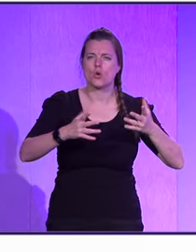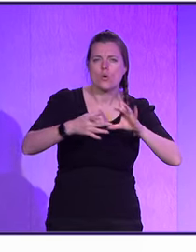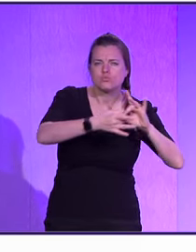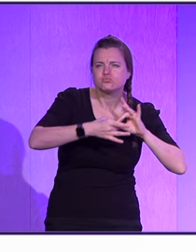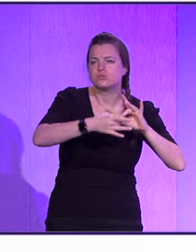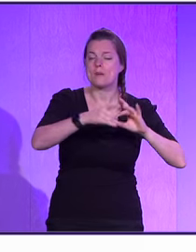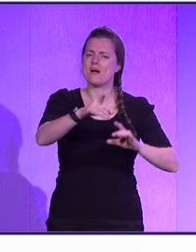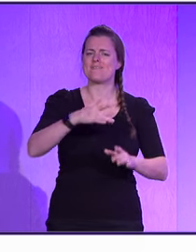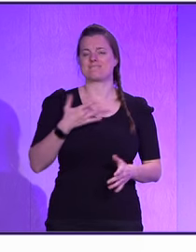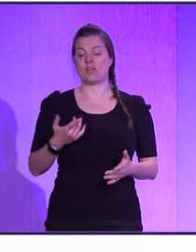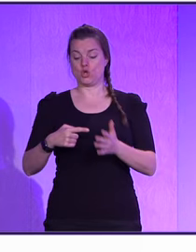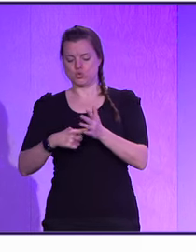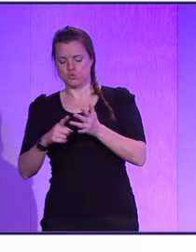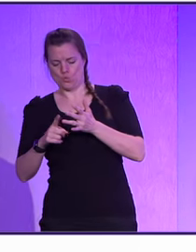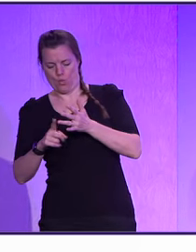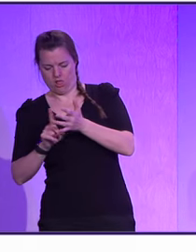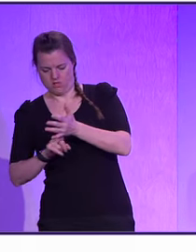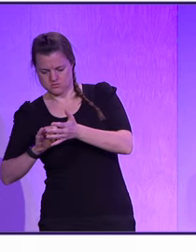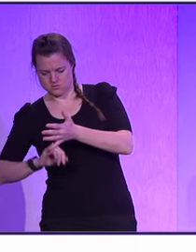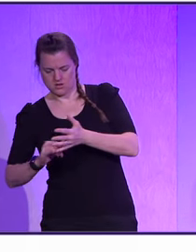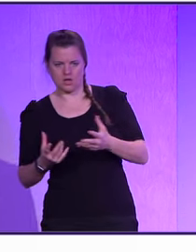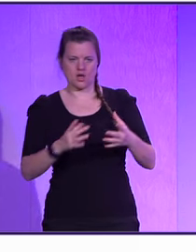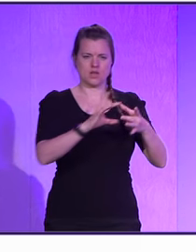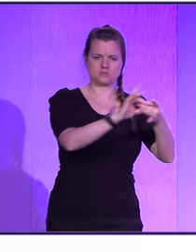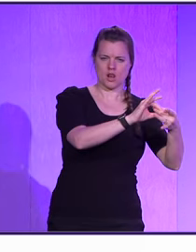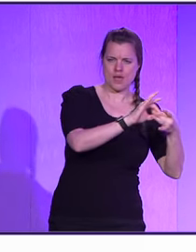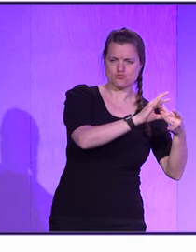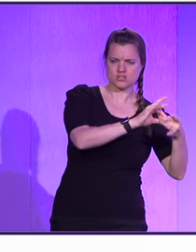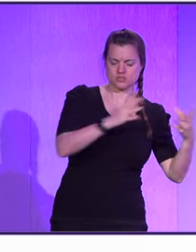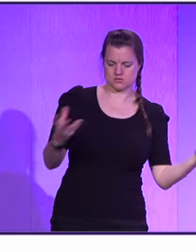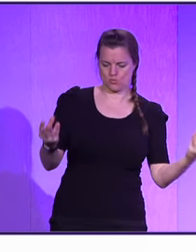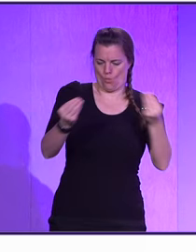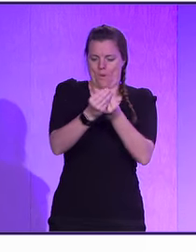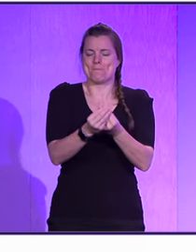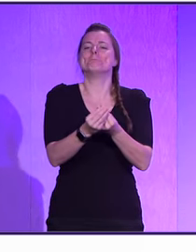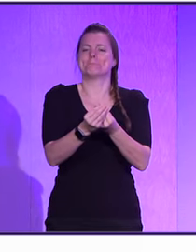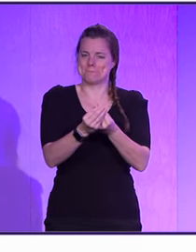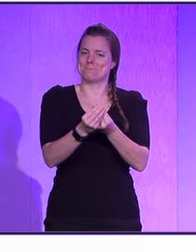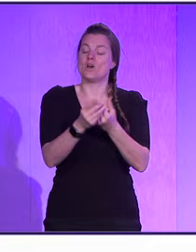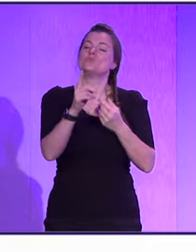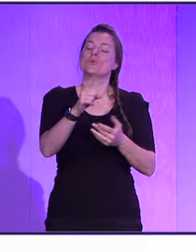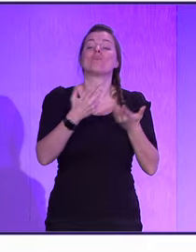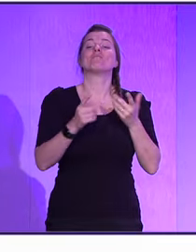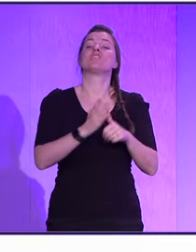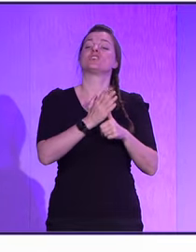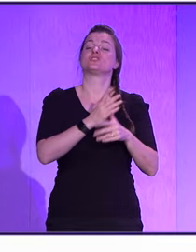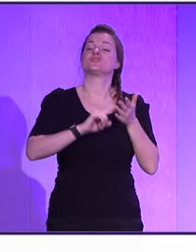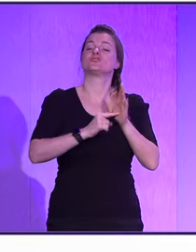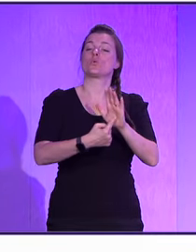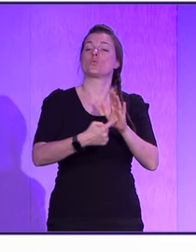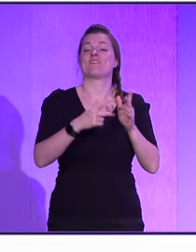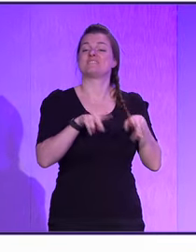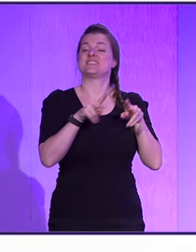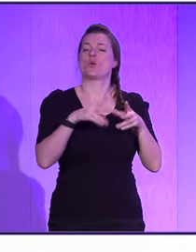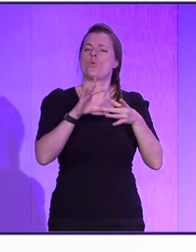I do believe tools and collaboration will go hand in hand. So I'll kick it off with a video of a tool.